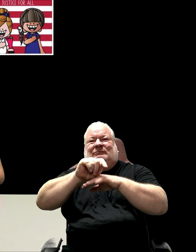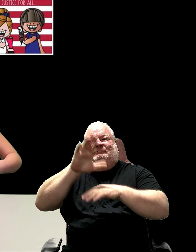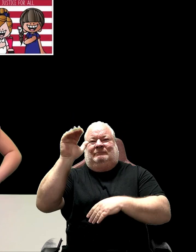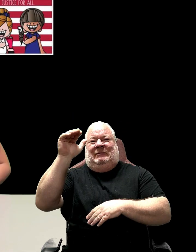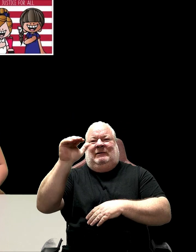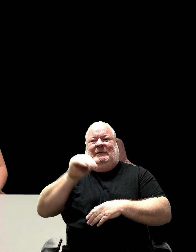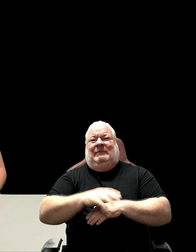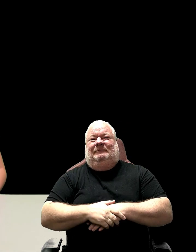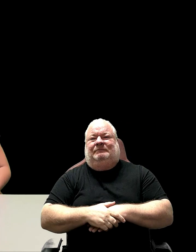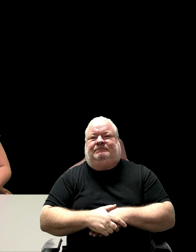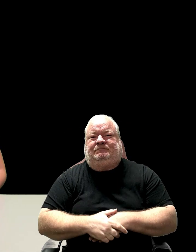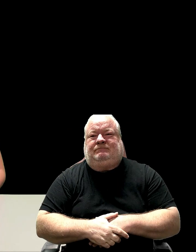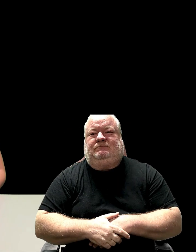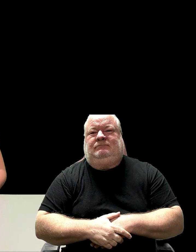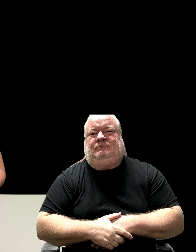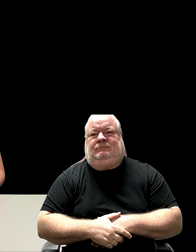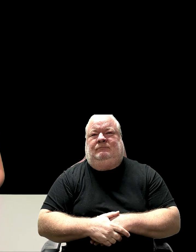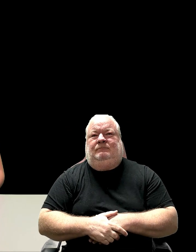Bye! Bye!